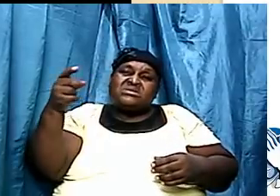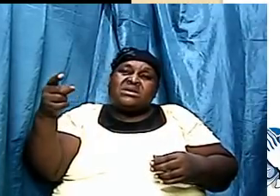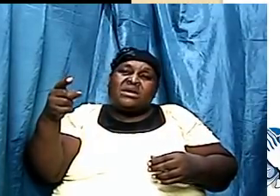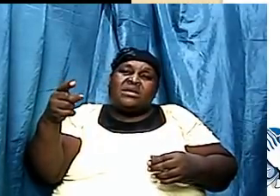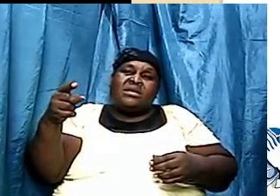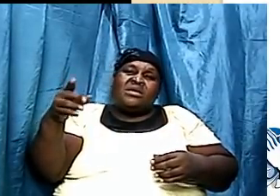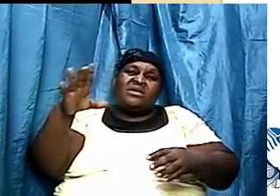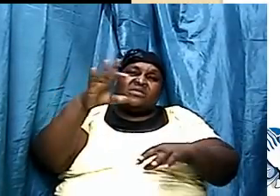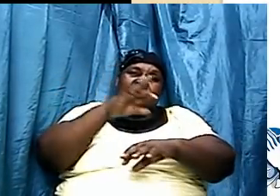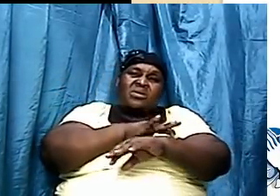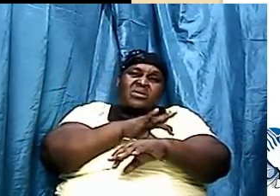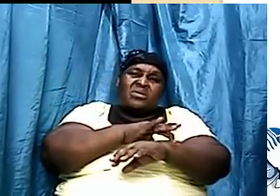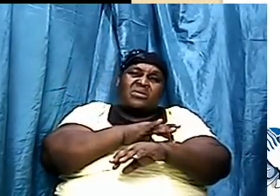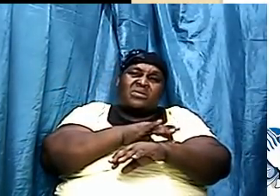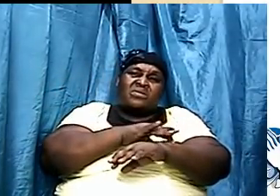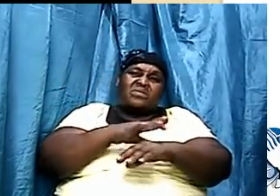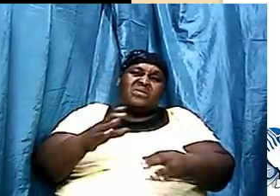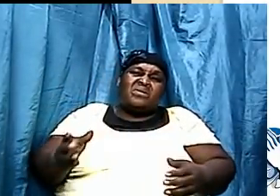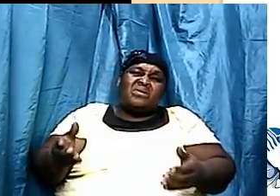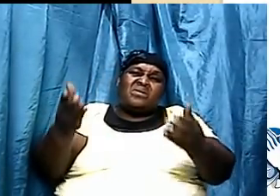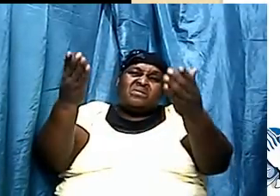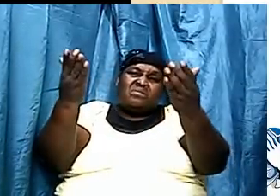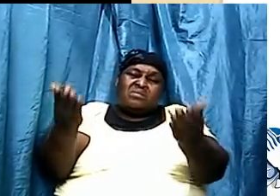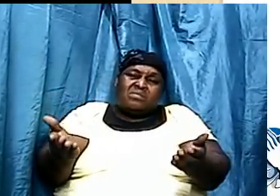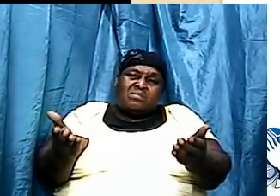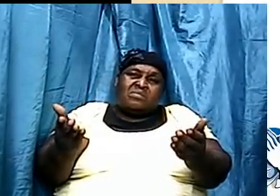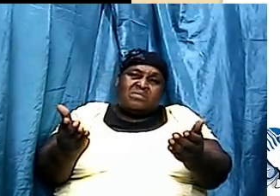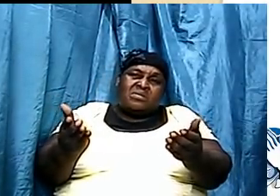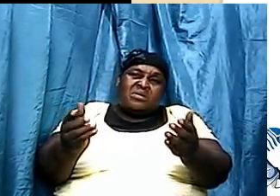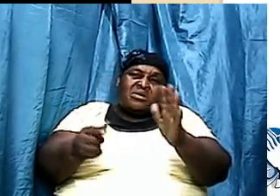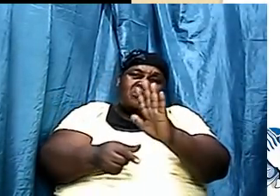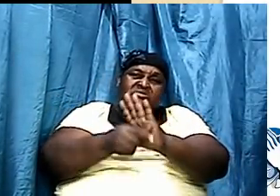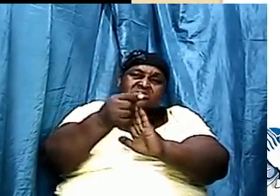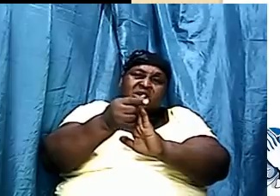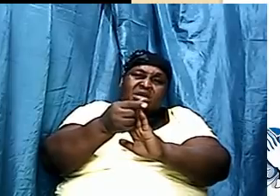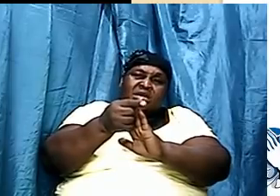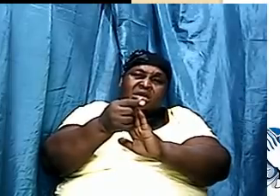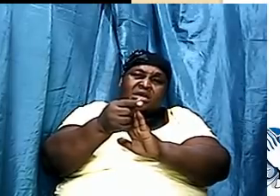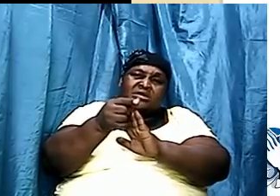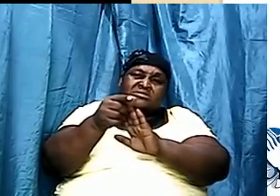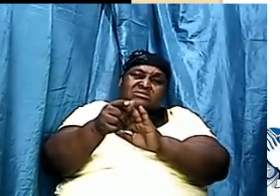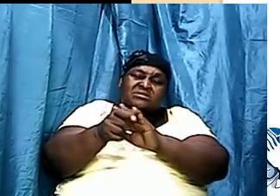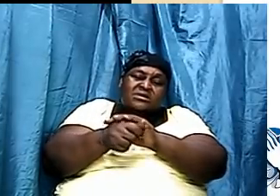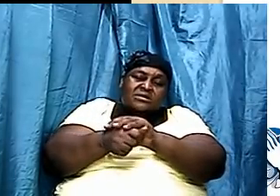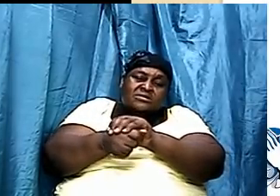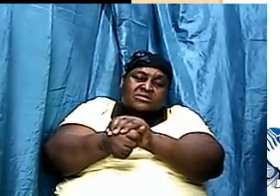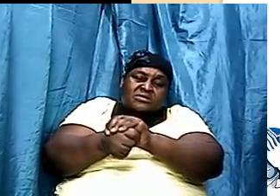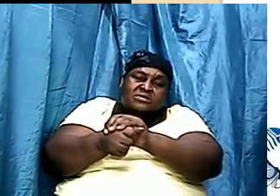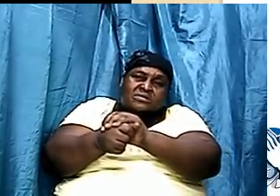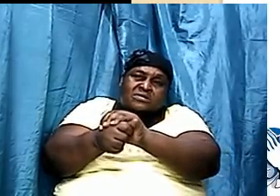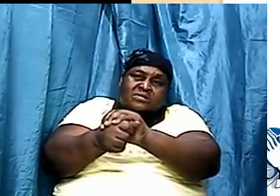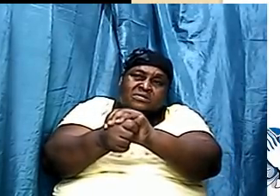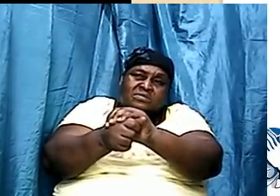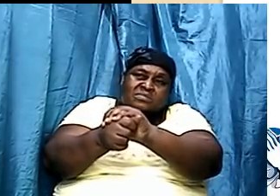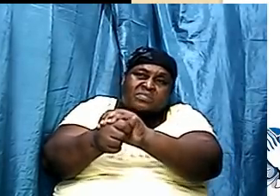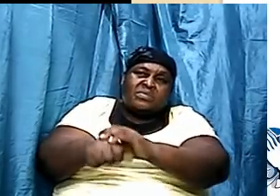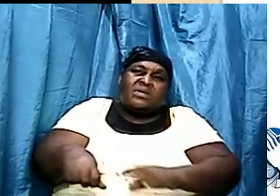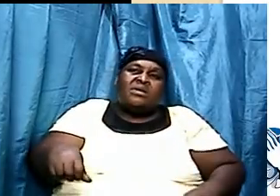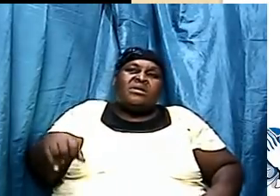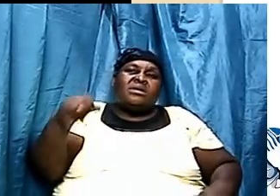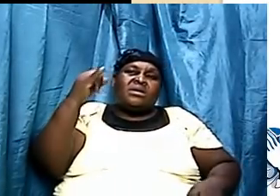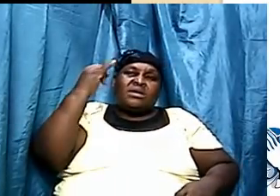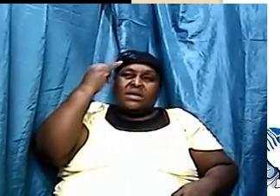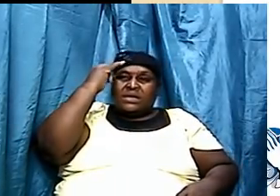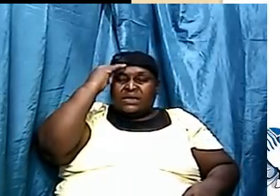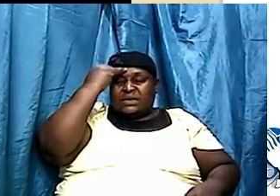up by the backs of elephants or giant turtles. So in many other religions, Hinduism and all of